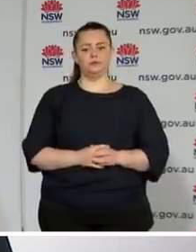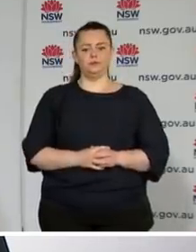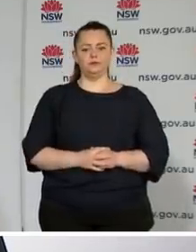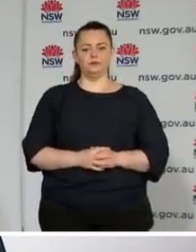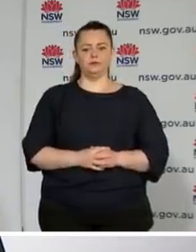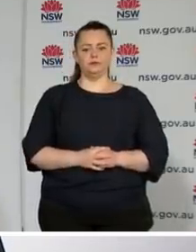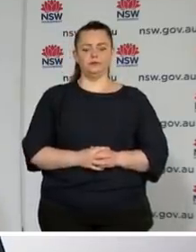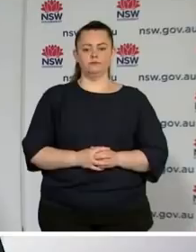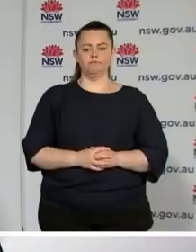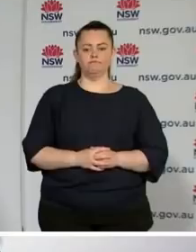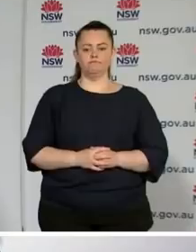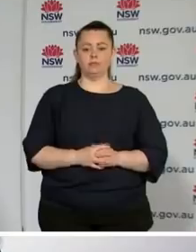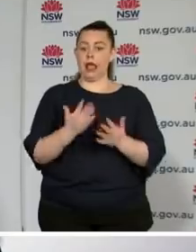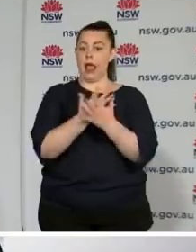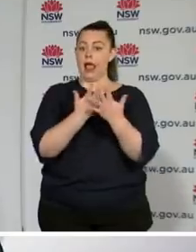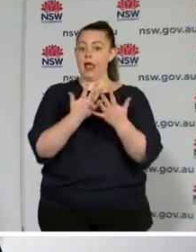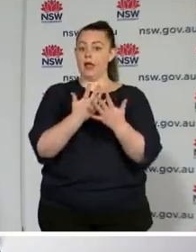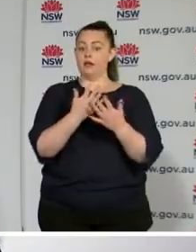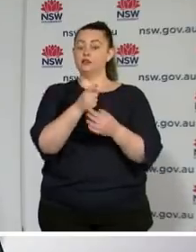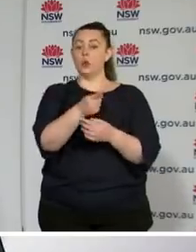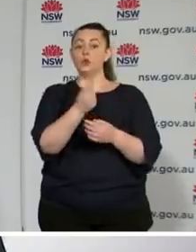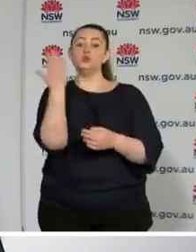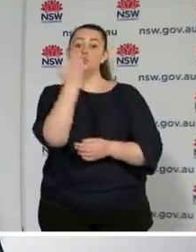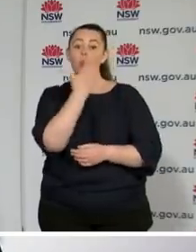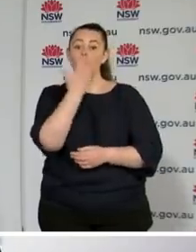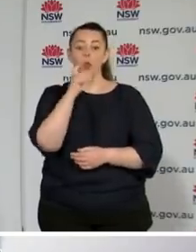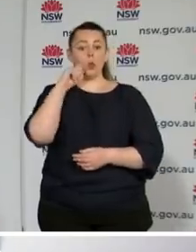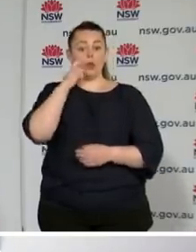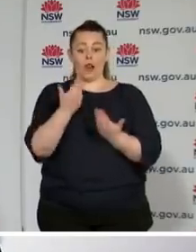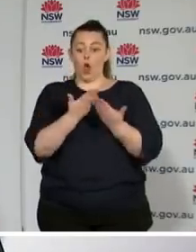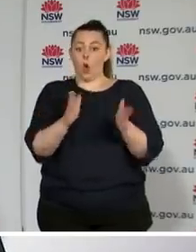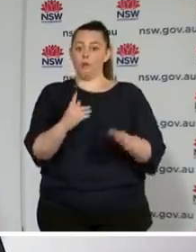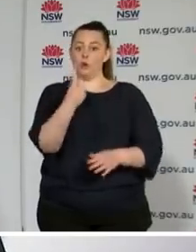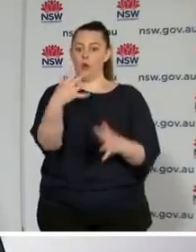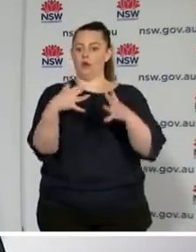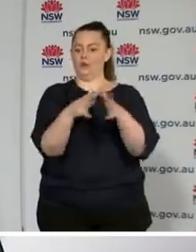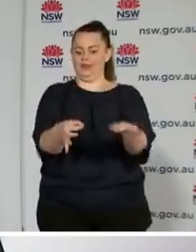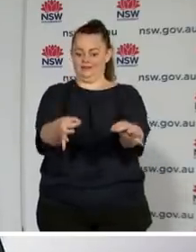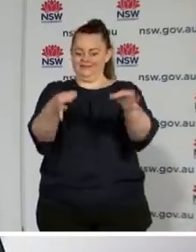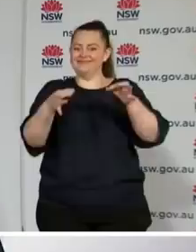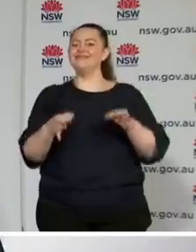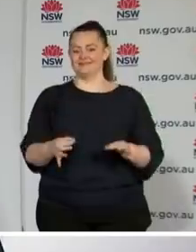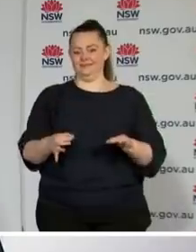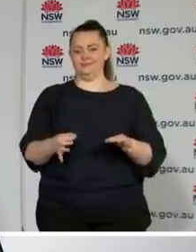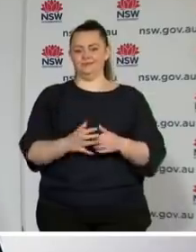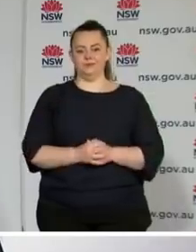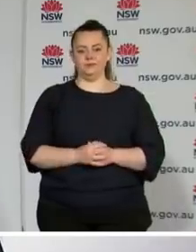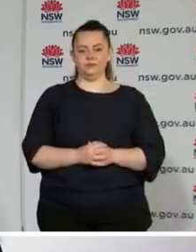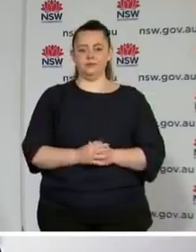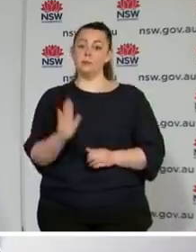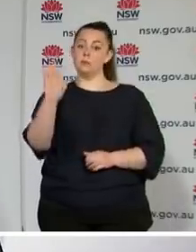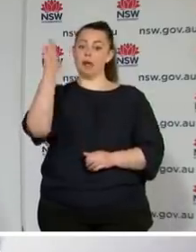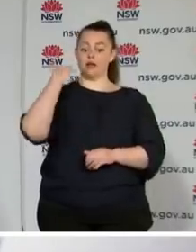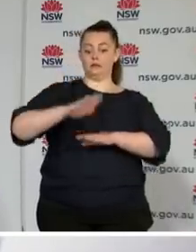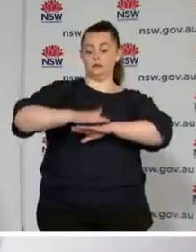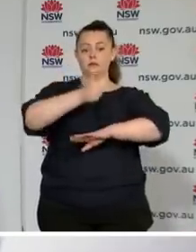I can announce today that schools will resume one week earlier than we'd anticipated. When we set the date for schools opening on the